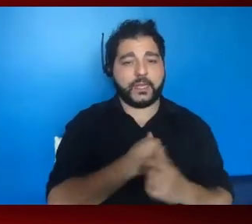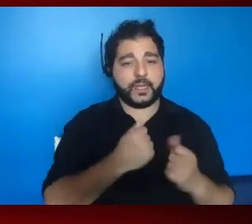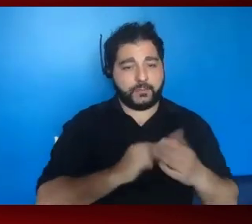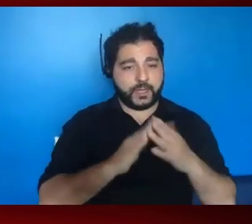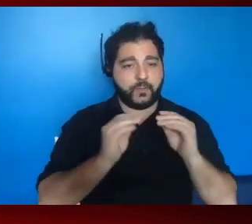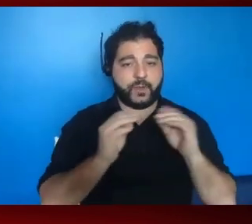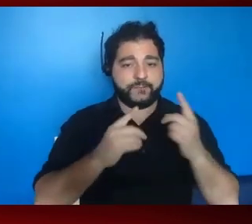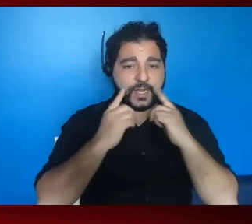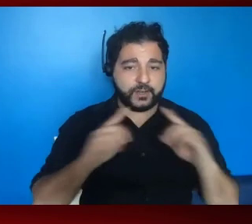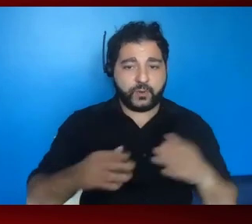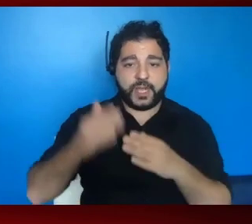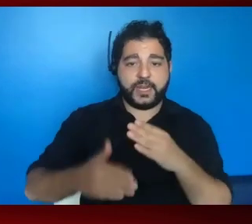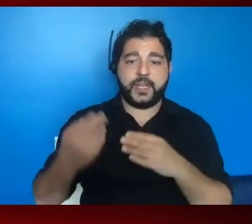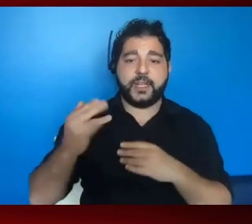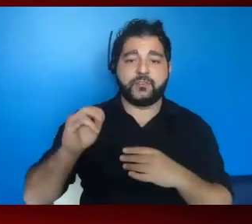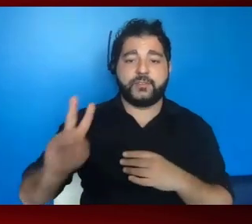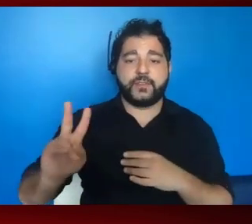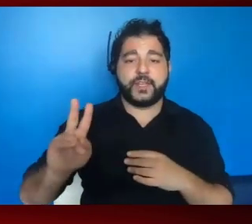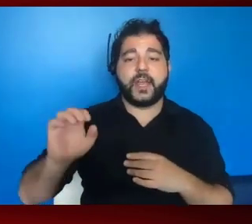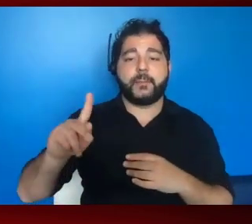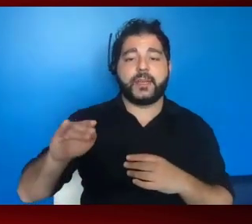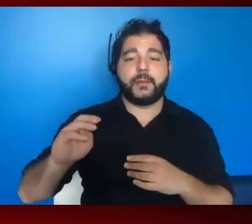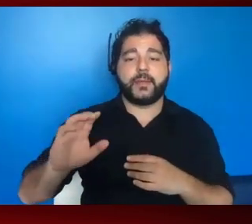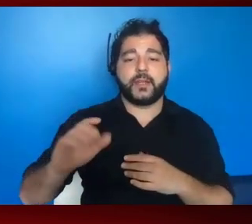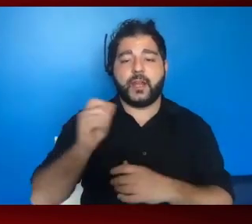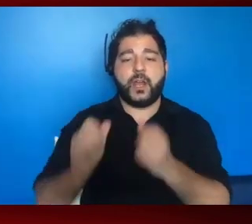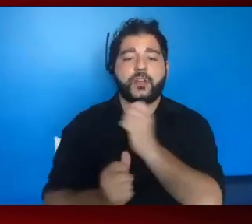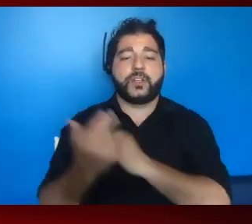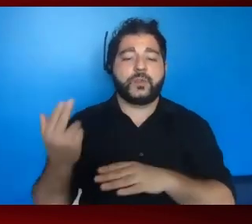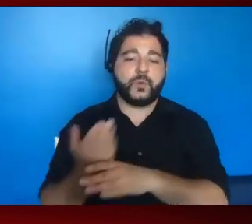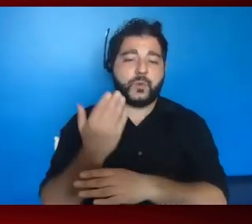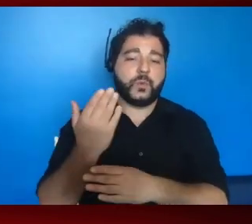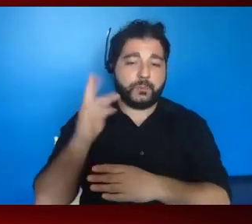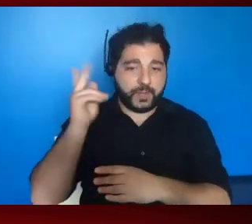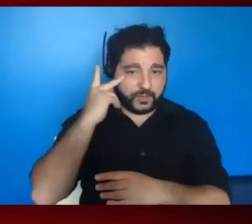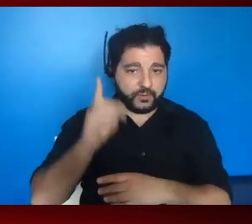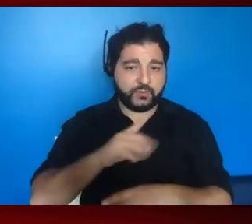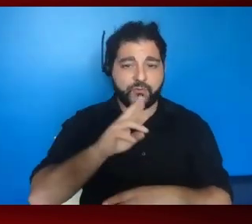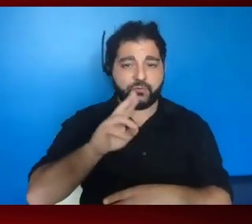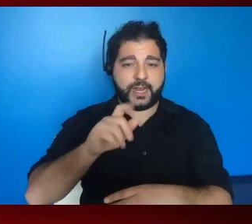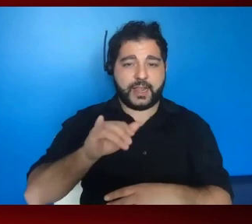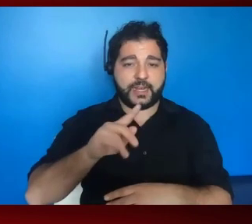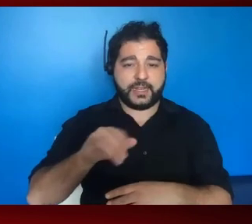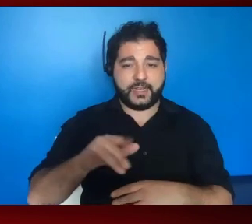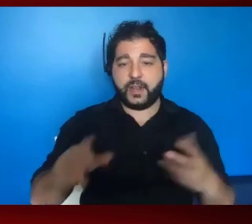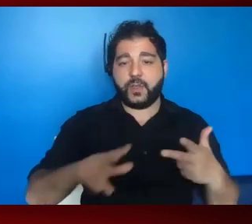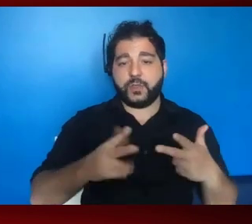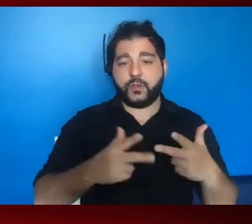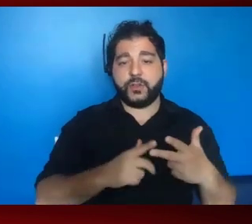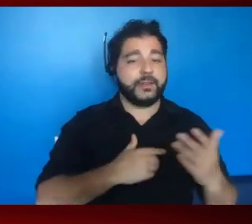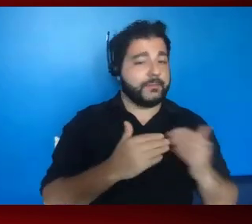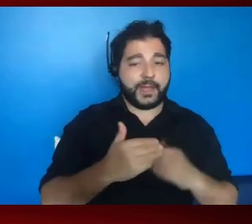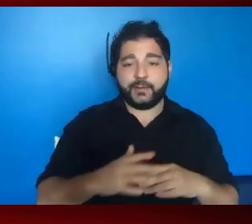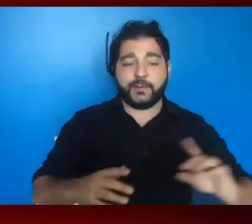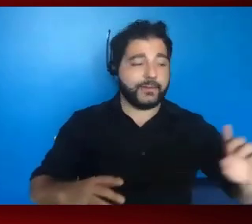we could be in ending the HIV epidemic under this new political reality. And third and finally, whether you're talking to a Democrat or a